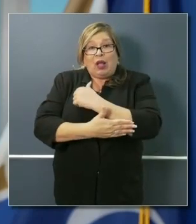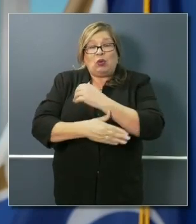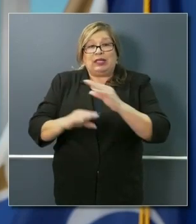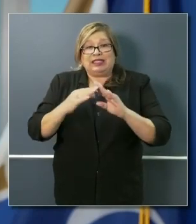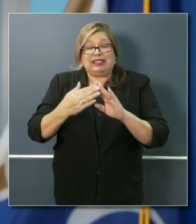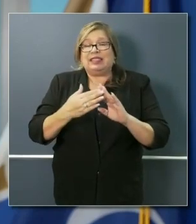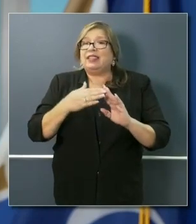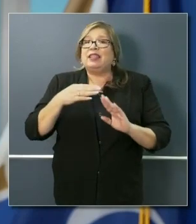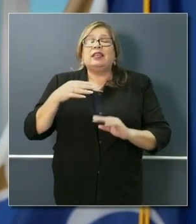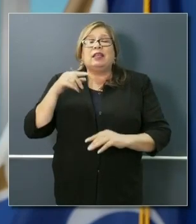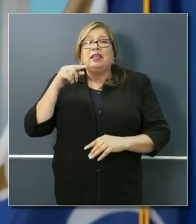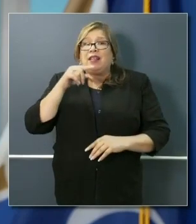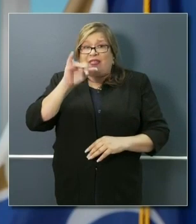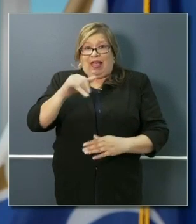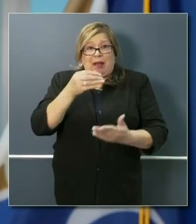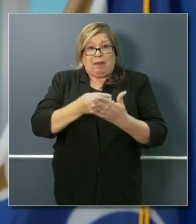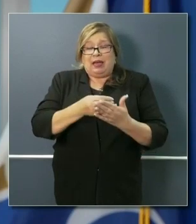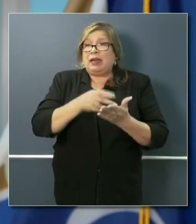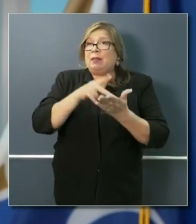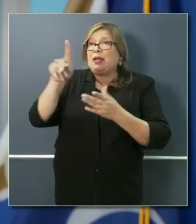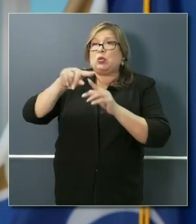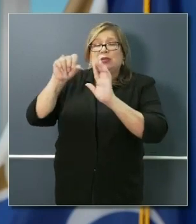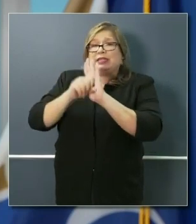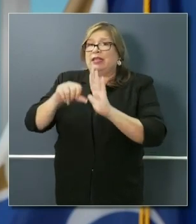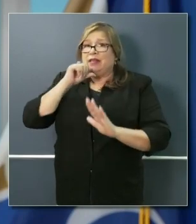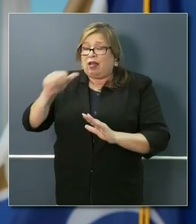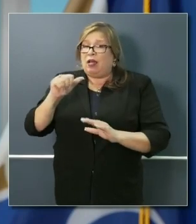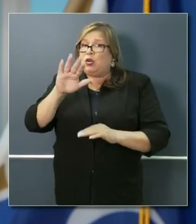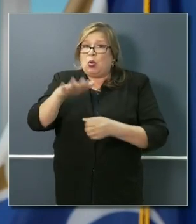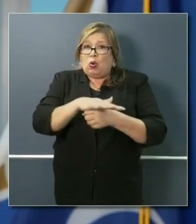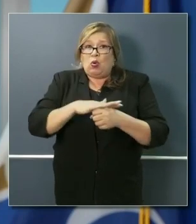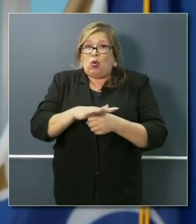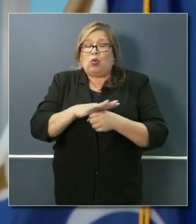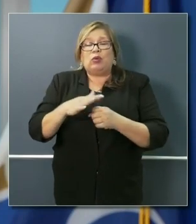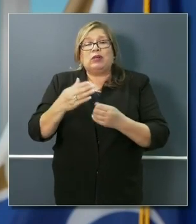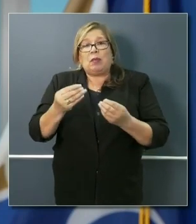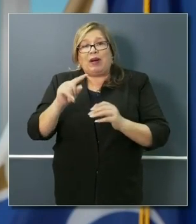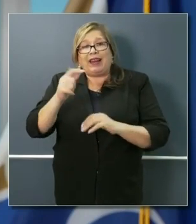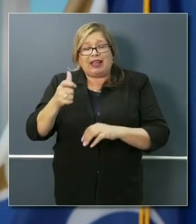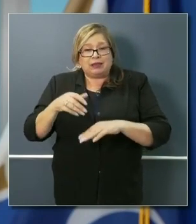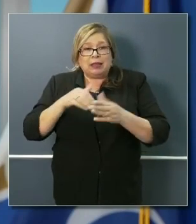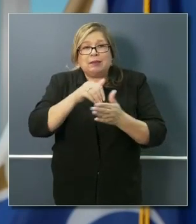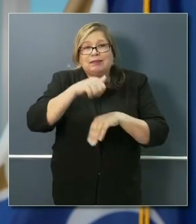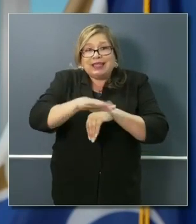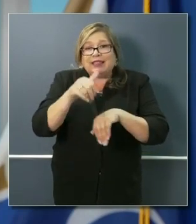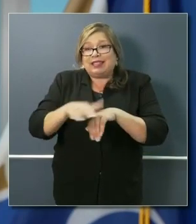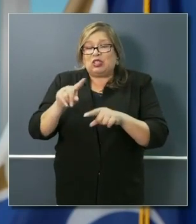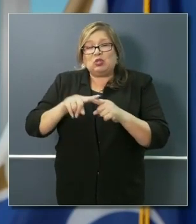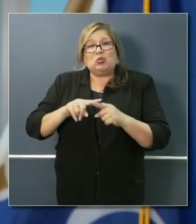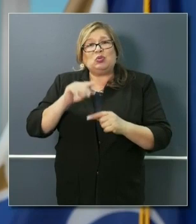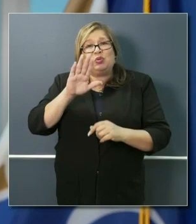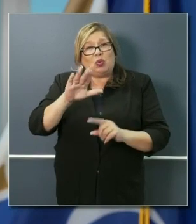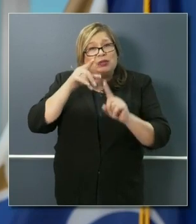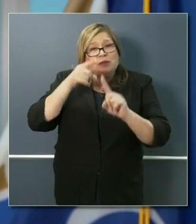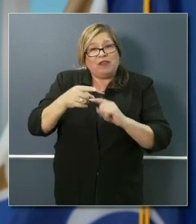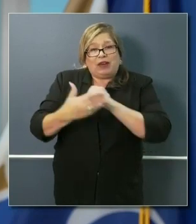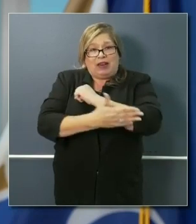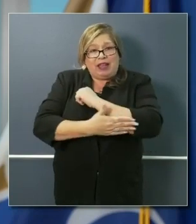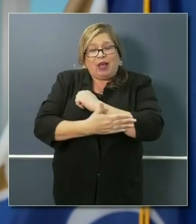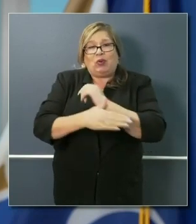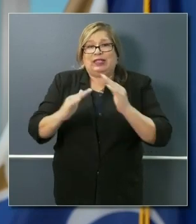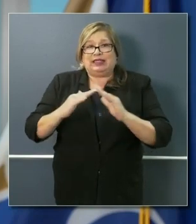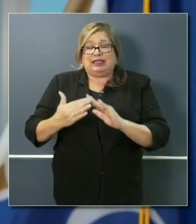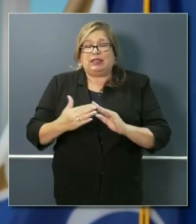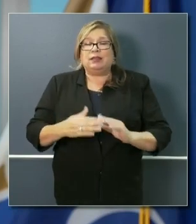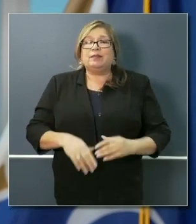of funding that does not come to the state of California, local property taxes. CSAC, the county association, we had